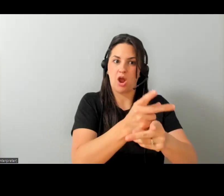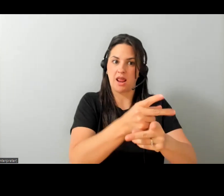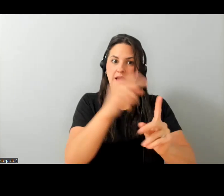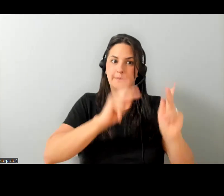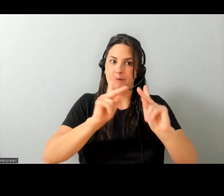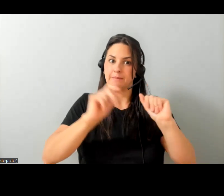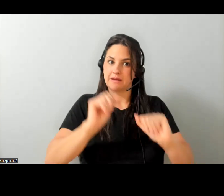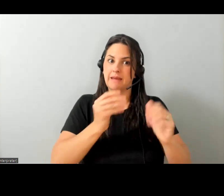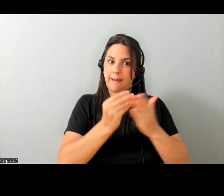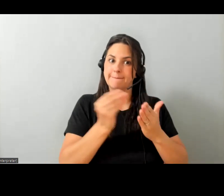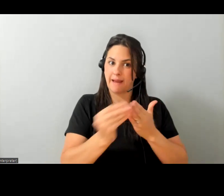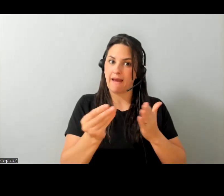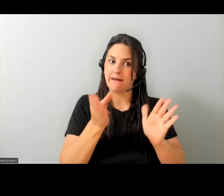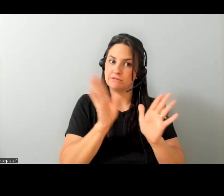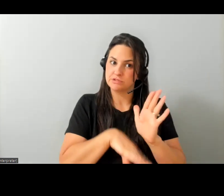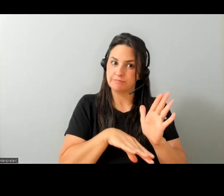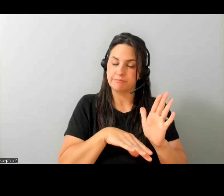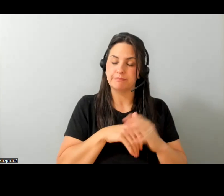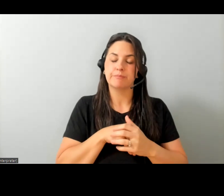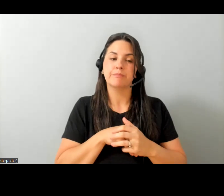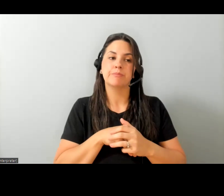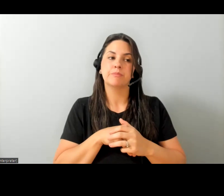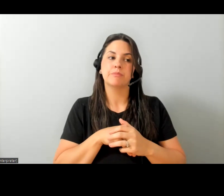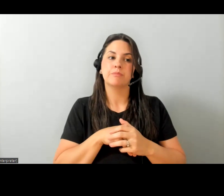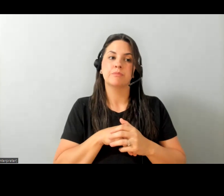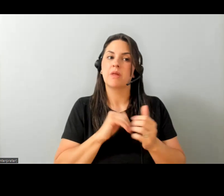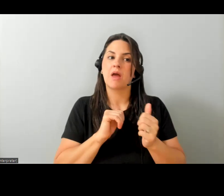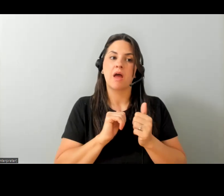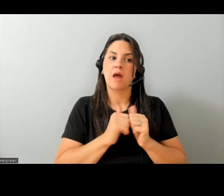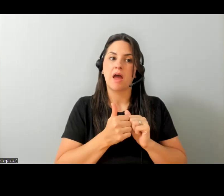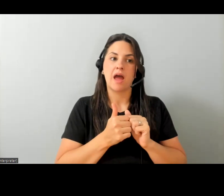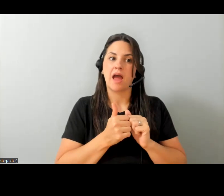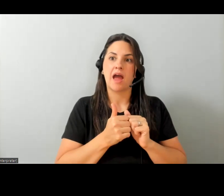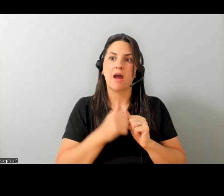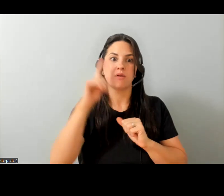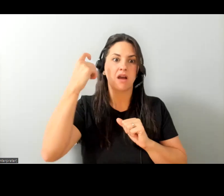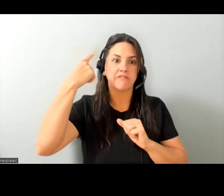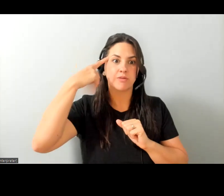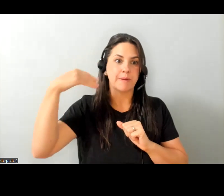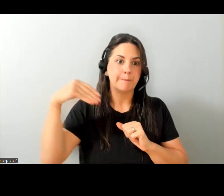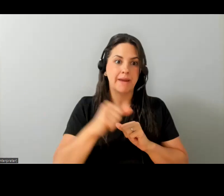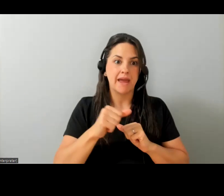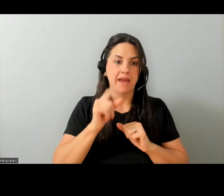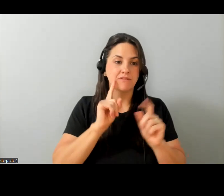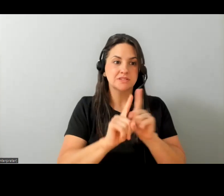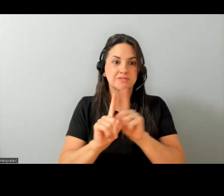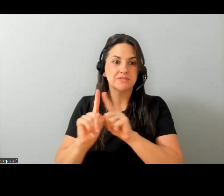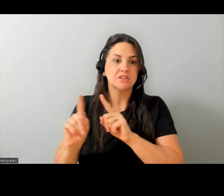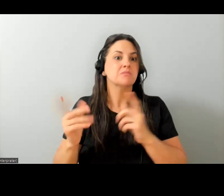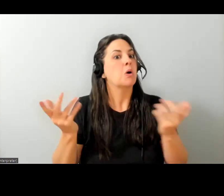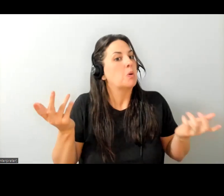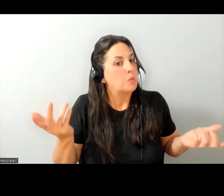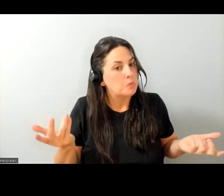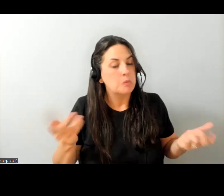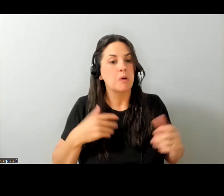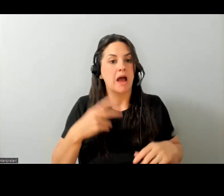potentially buy at a low cost and uh how do we get government funding for all these solutions i definitely see a lot of